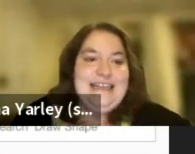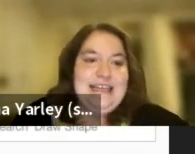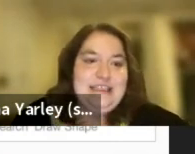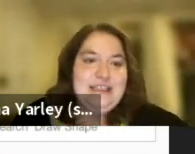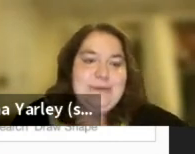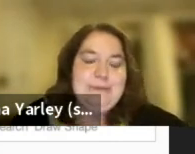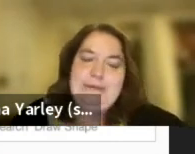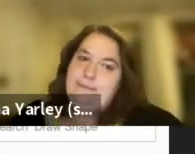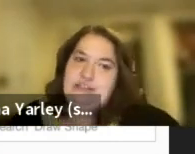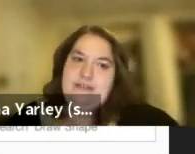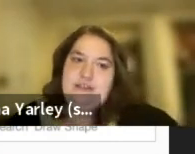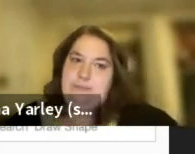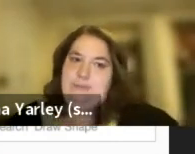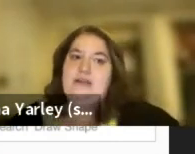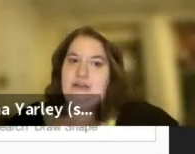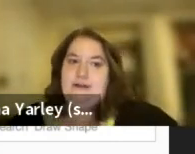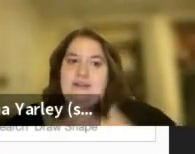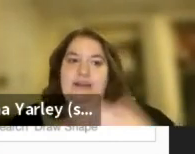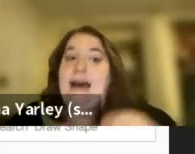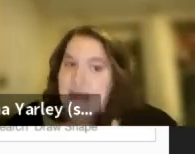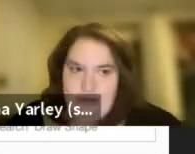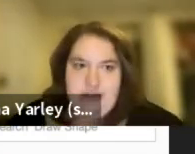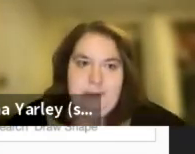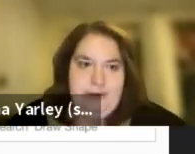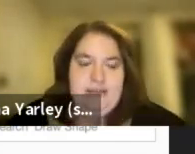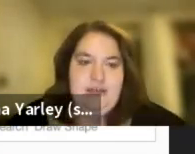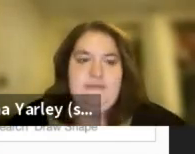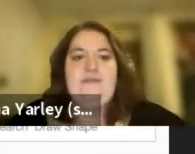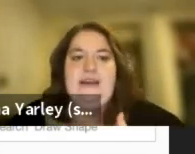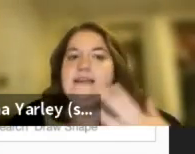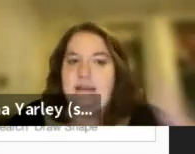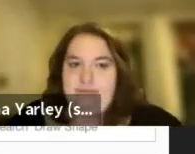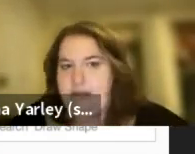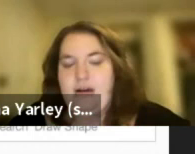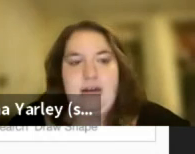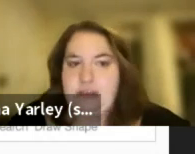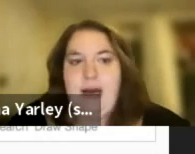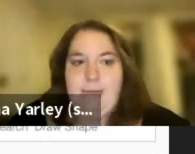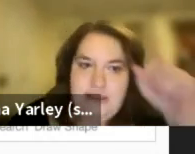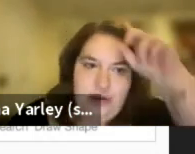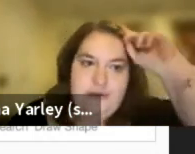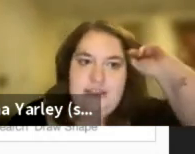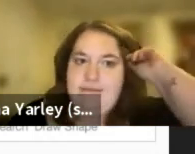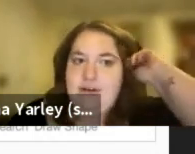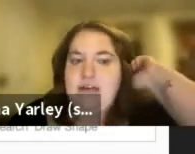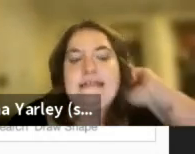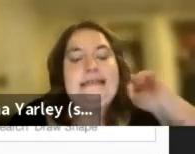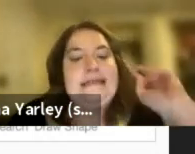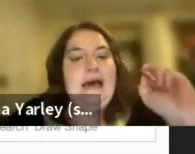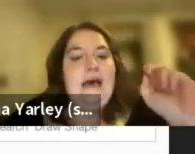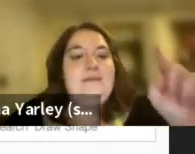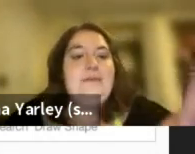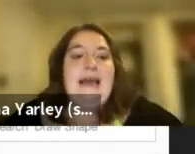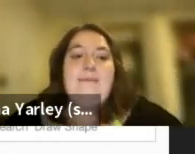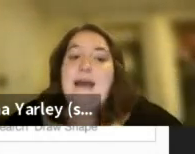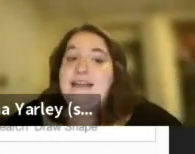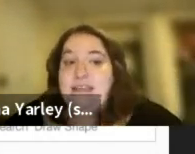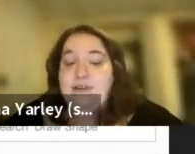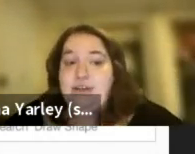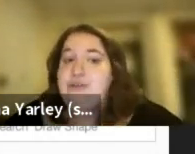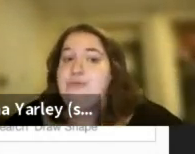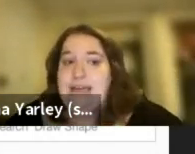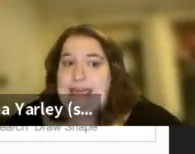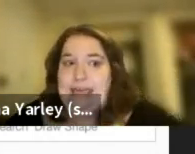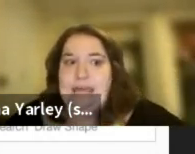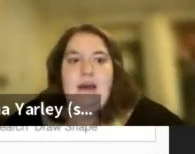I tend to, we budget super conservatively. I budget super conservatively because I'd rather under promise over deliver. So, when I'm